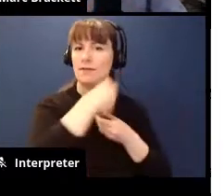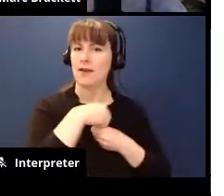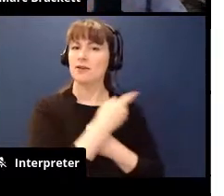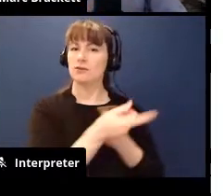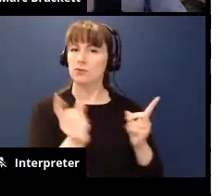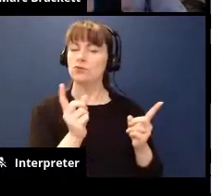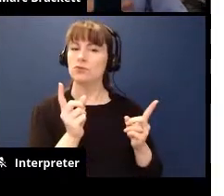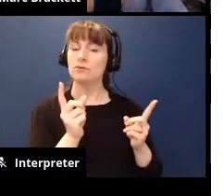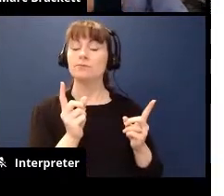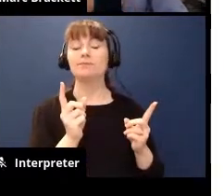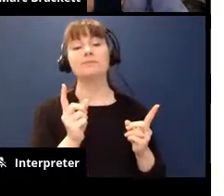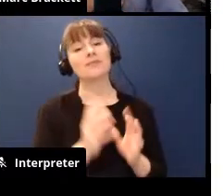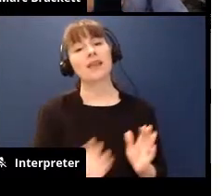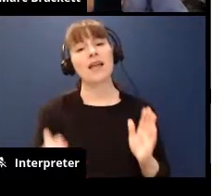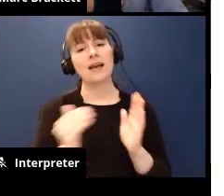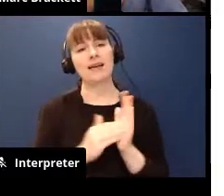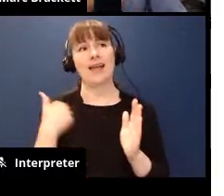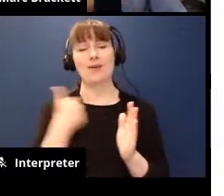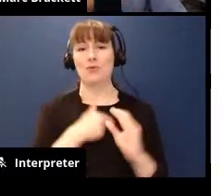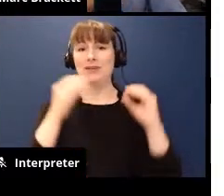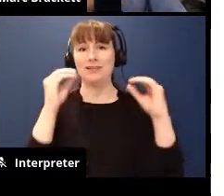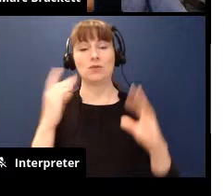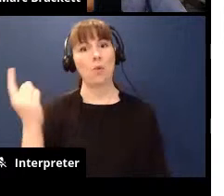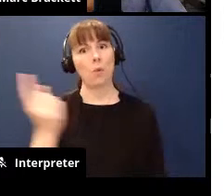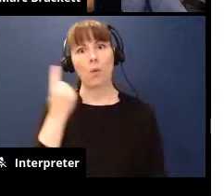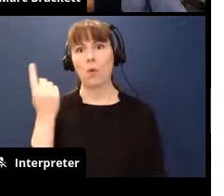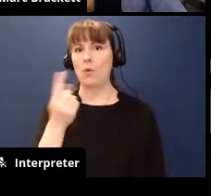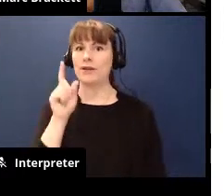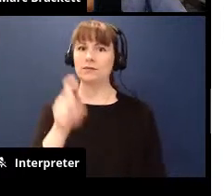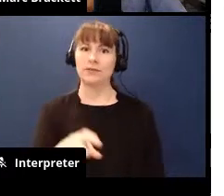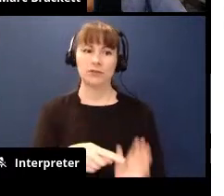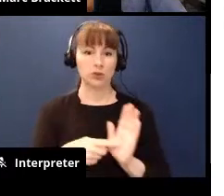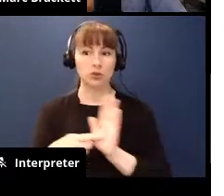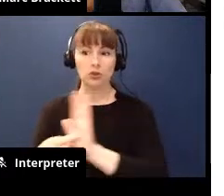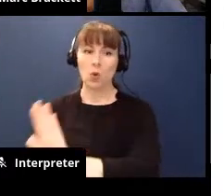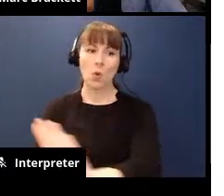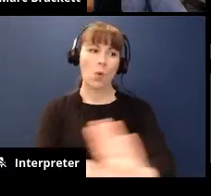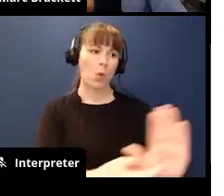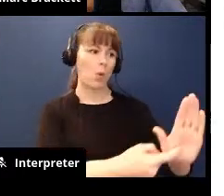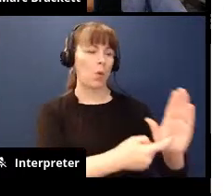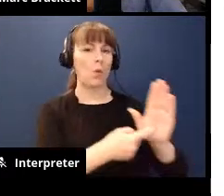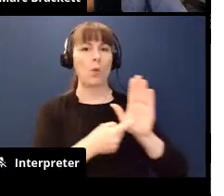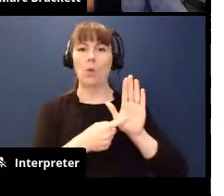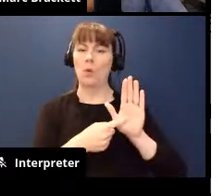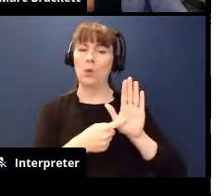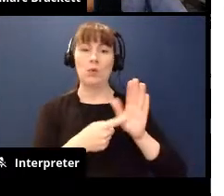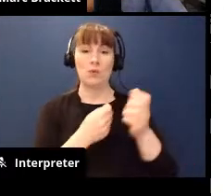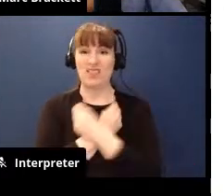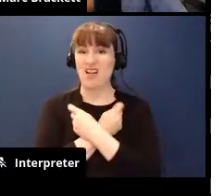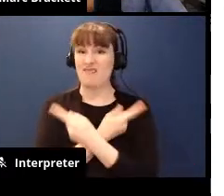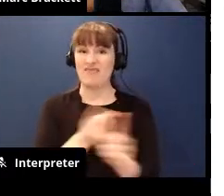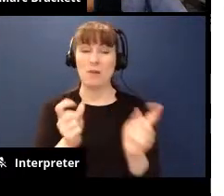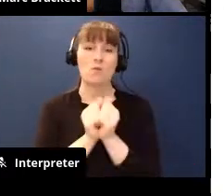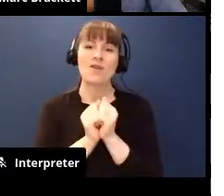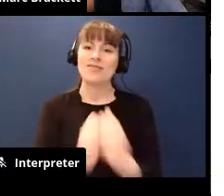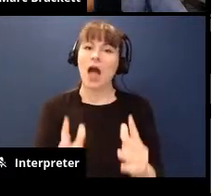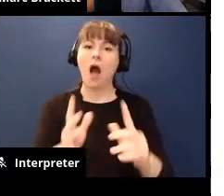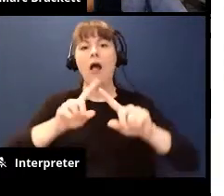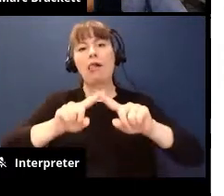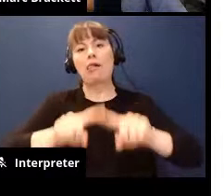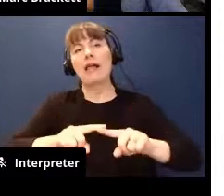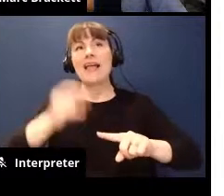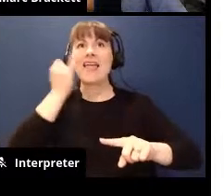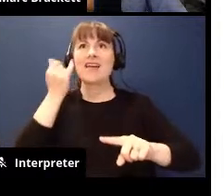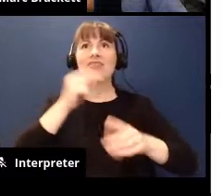always we as the teachers just have to show that we love these kids unconditionally um